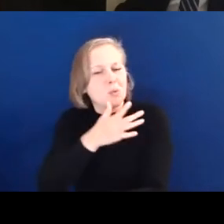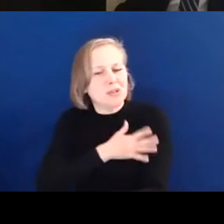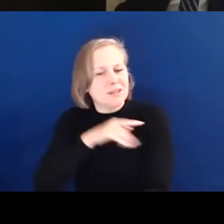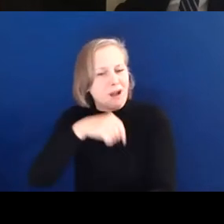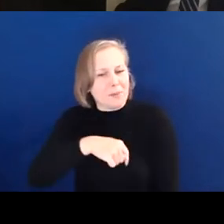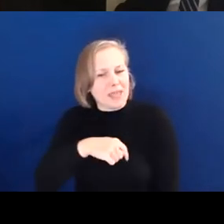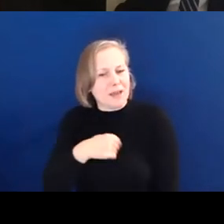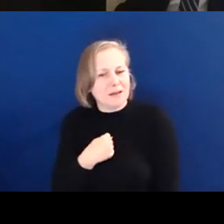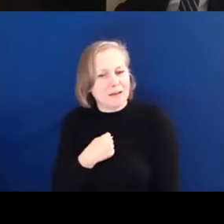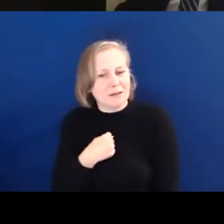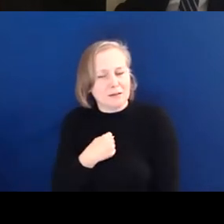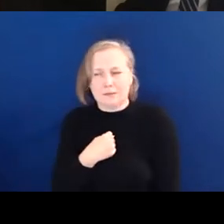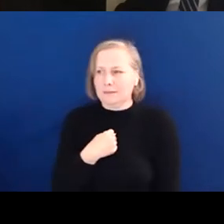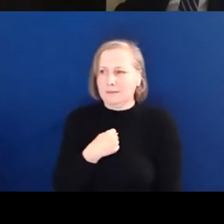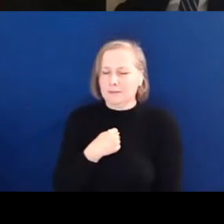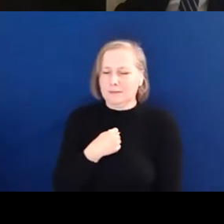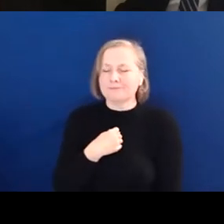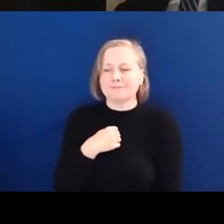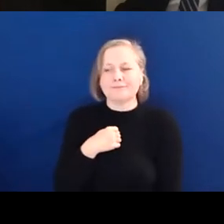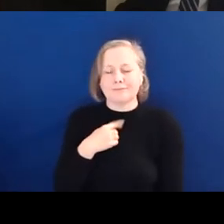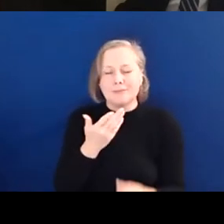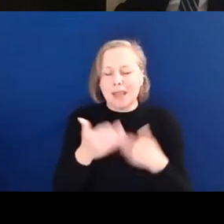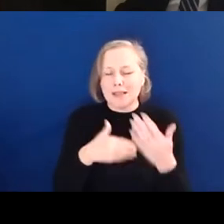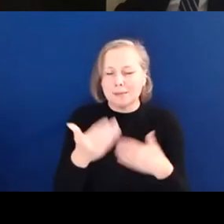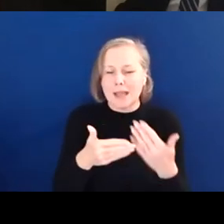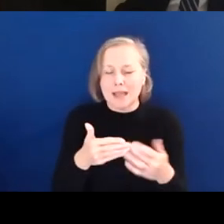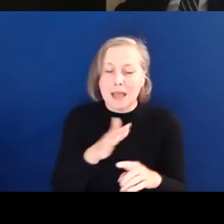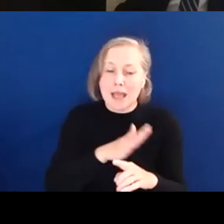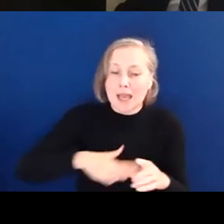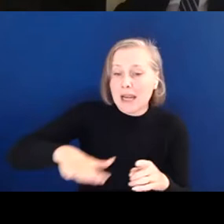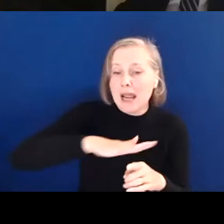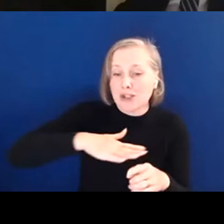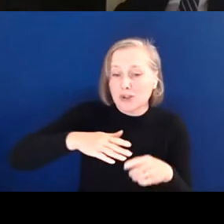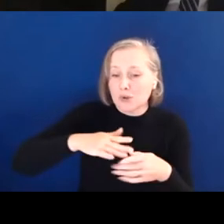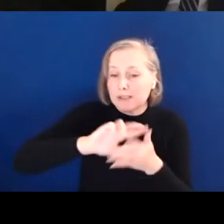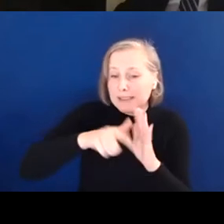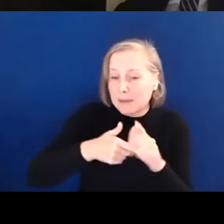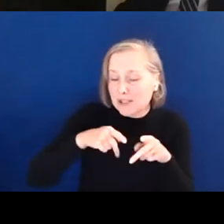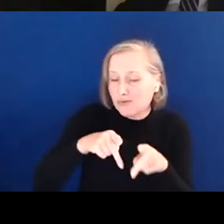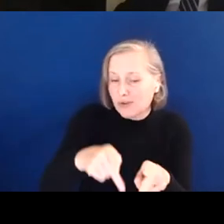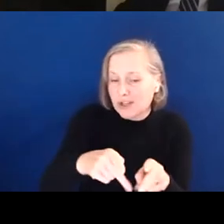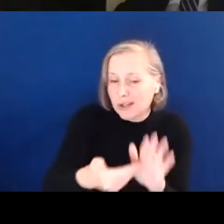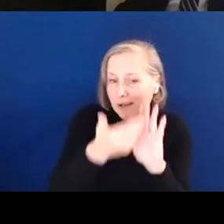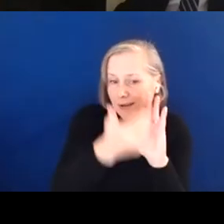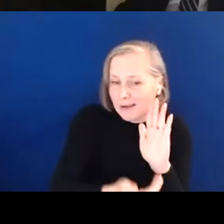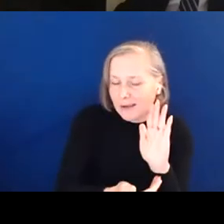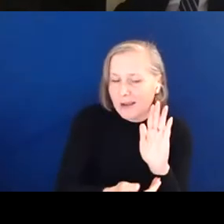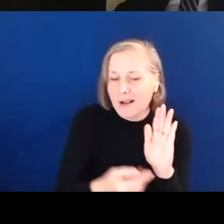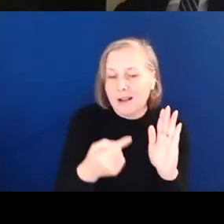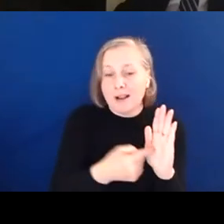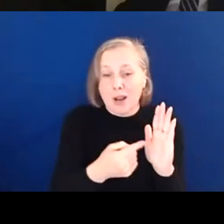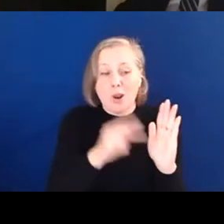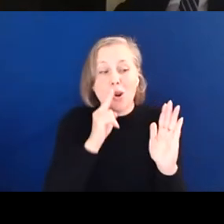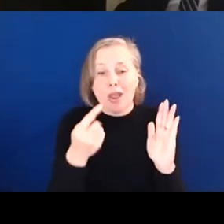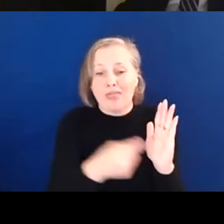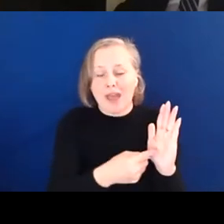Let's explain. Let's look a little bit more closely at the national disability strategy beyond what we've already heard, not just as it's been presented by government,